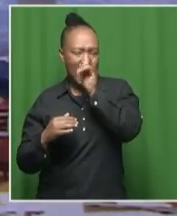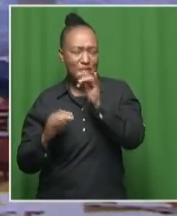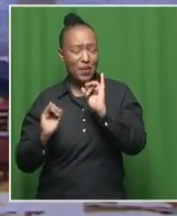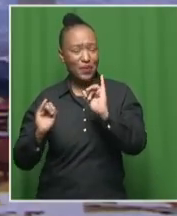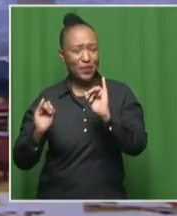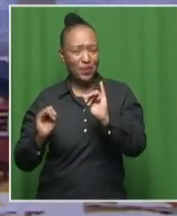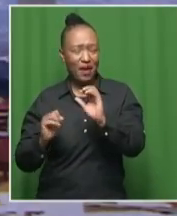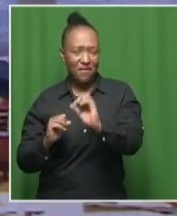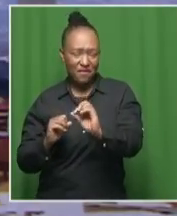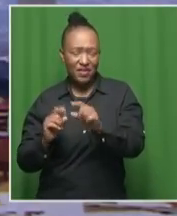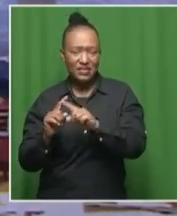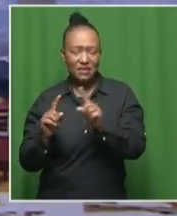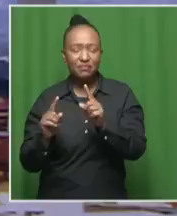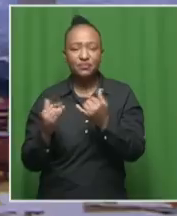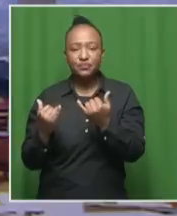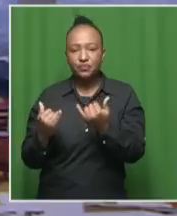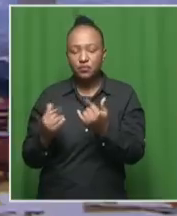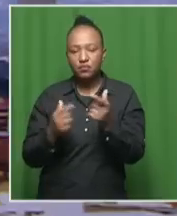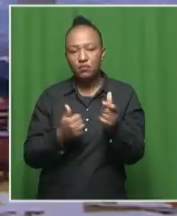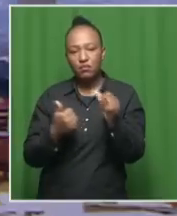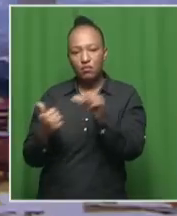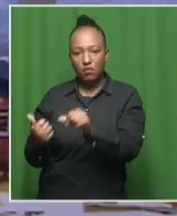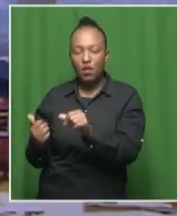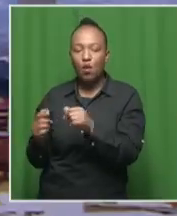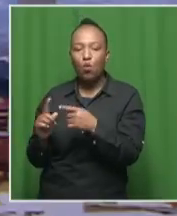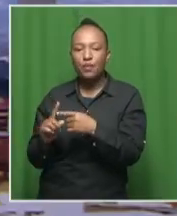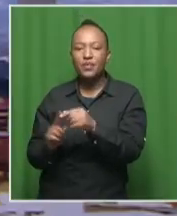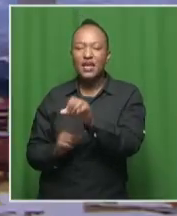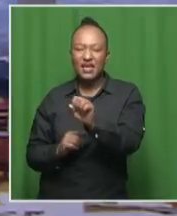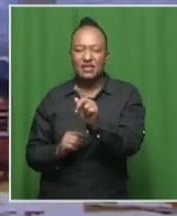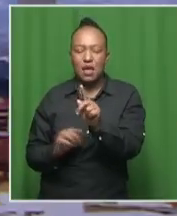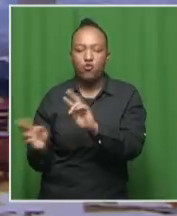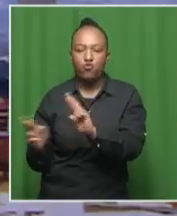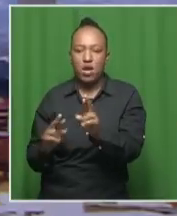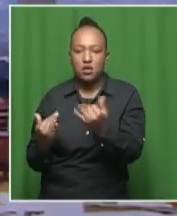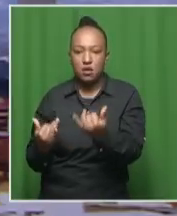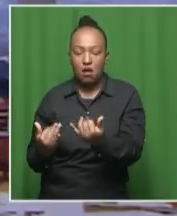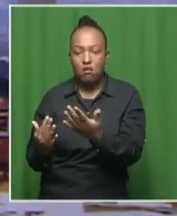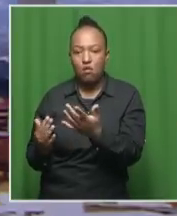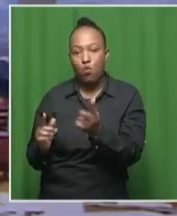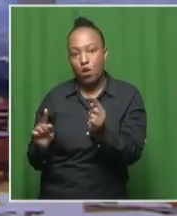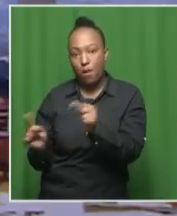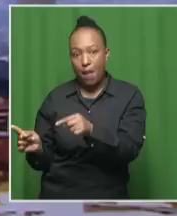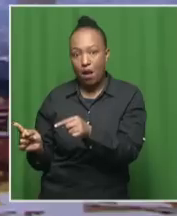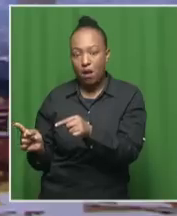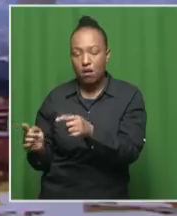as well. So let's cross over to I think Sakina is ready at the moment. So let's go to them now.